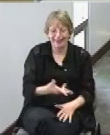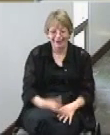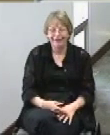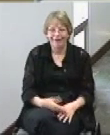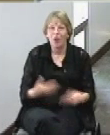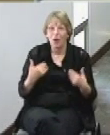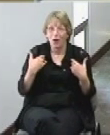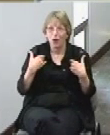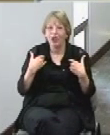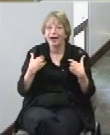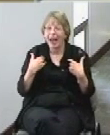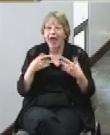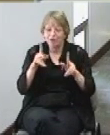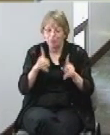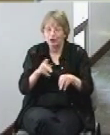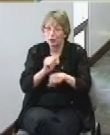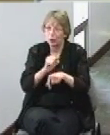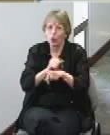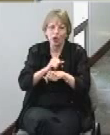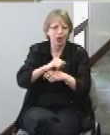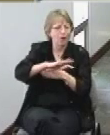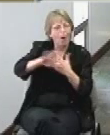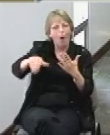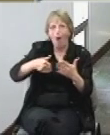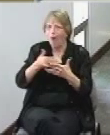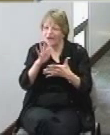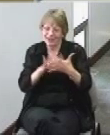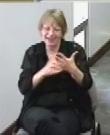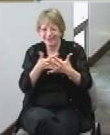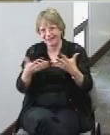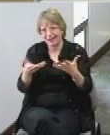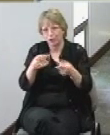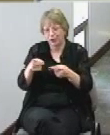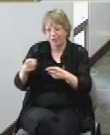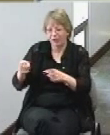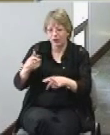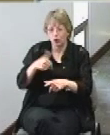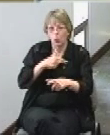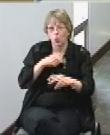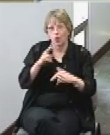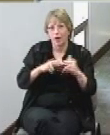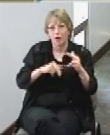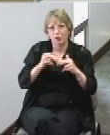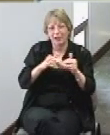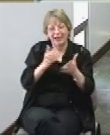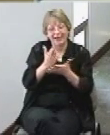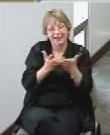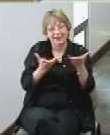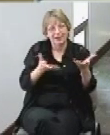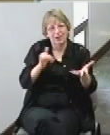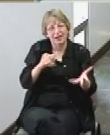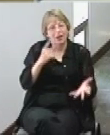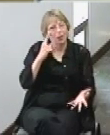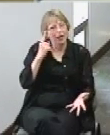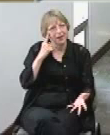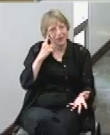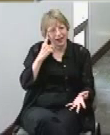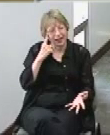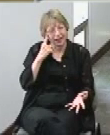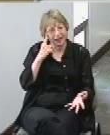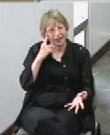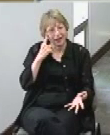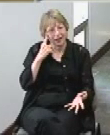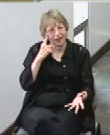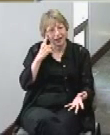working all of these aspects we're building something that we think will draw from